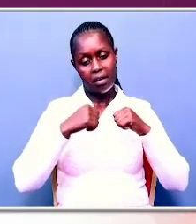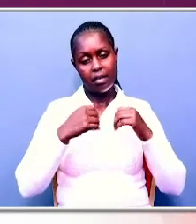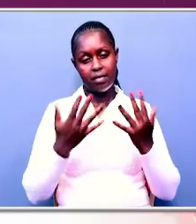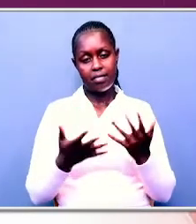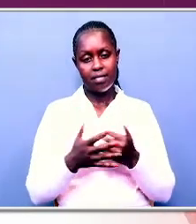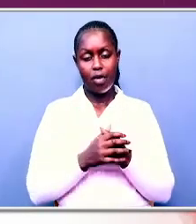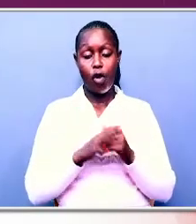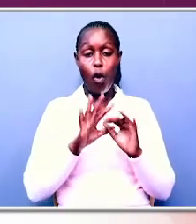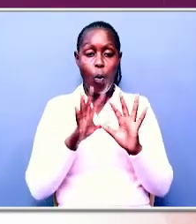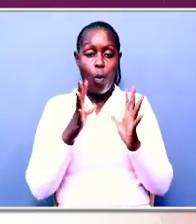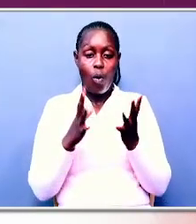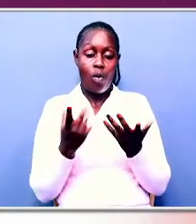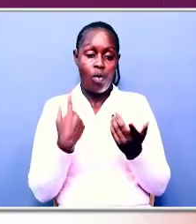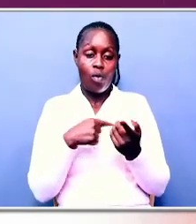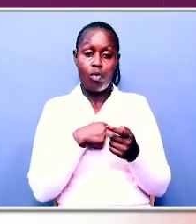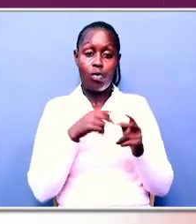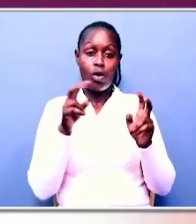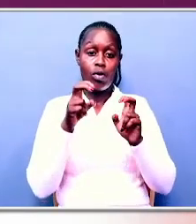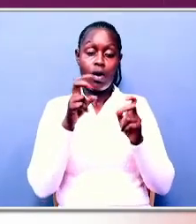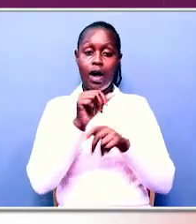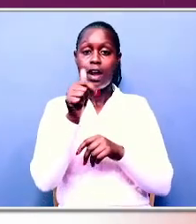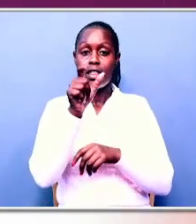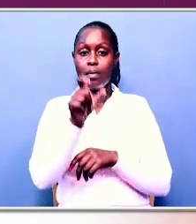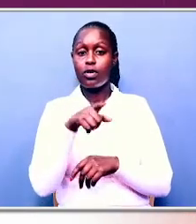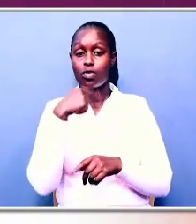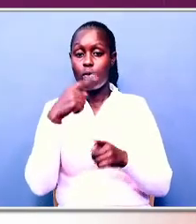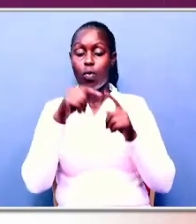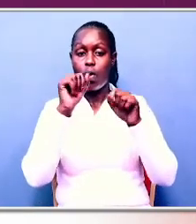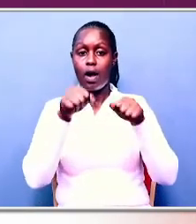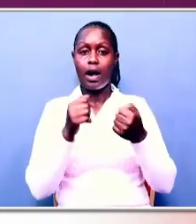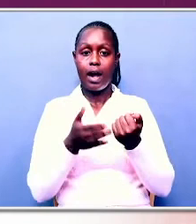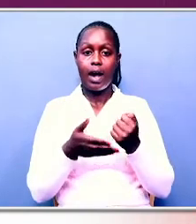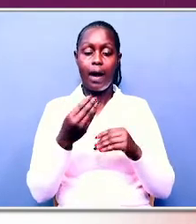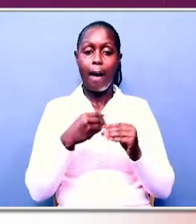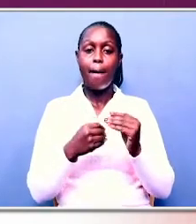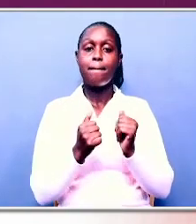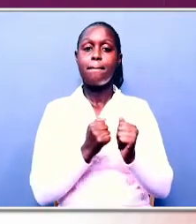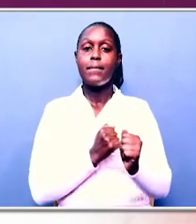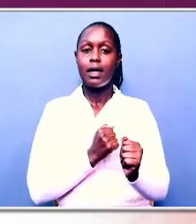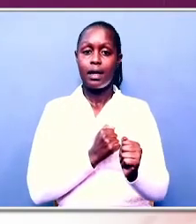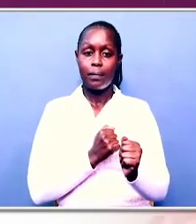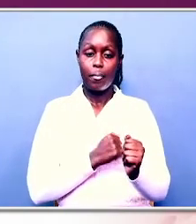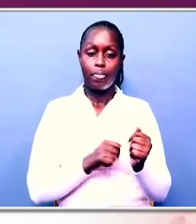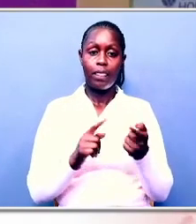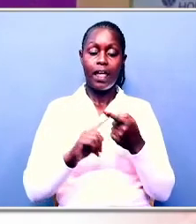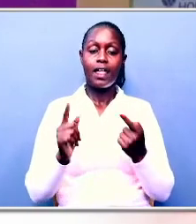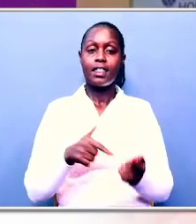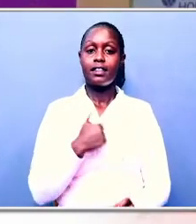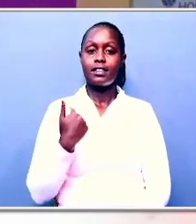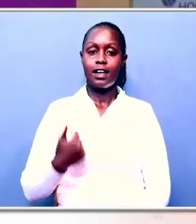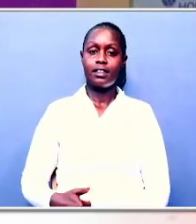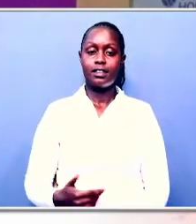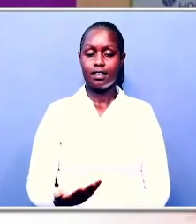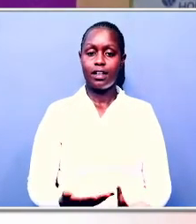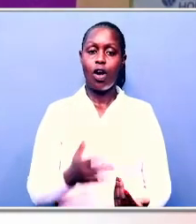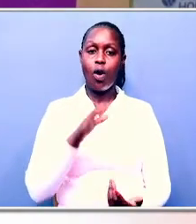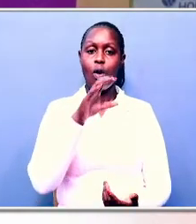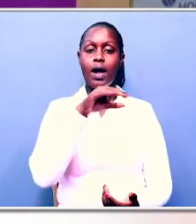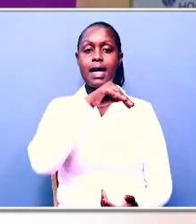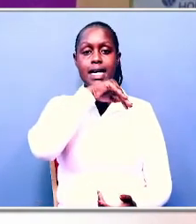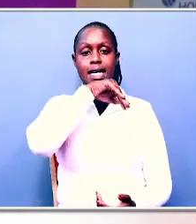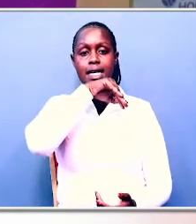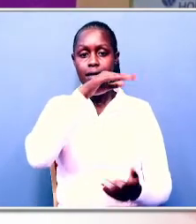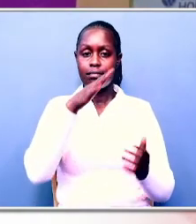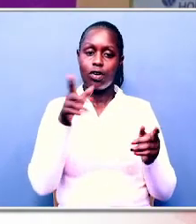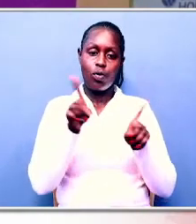Or find somebody else who can be able to buy out the Chinese. The ODM party leader